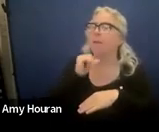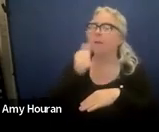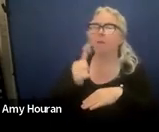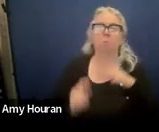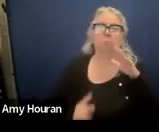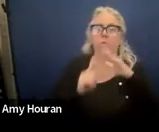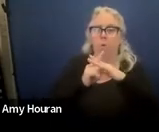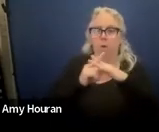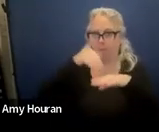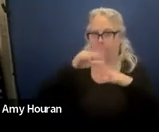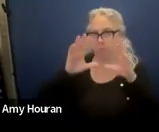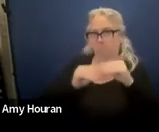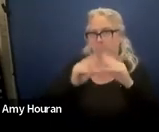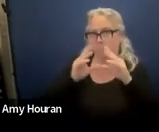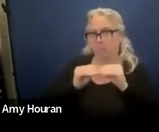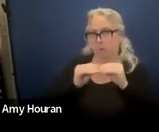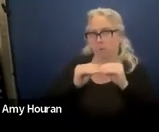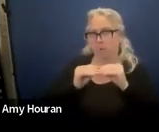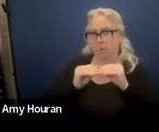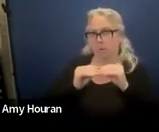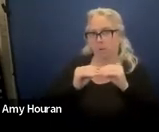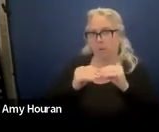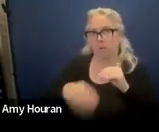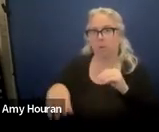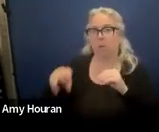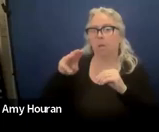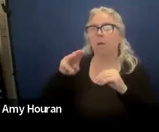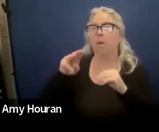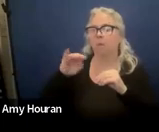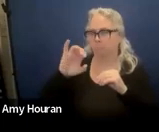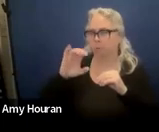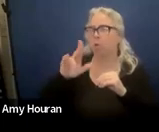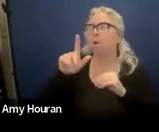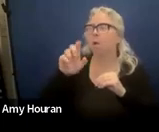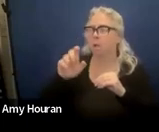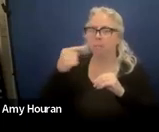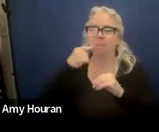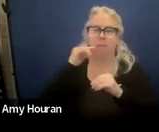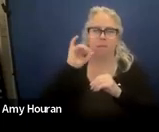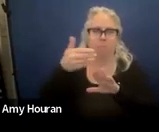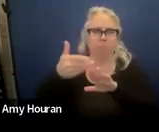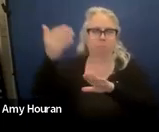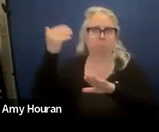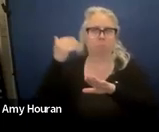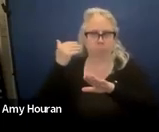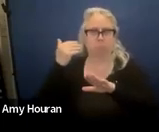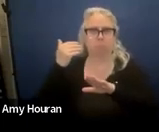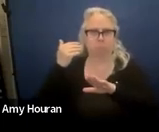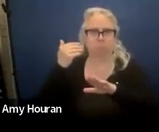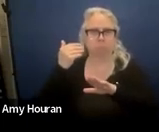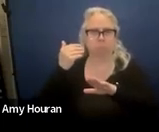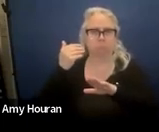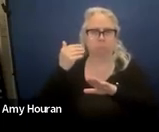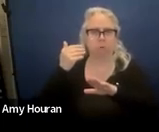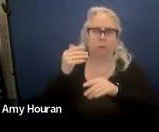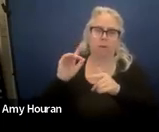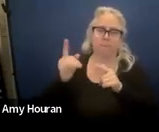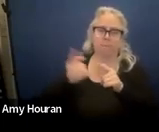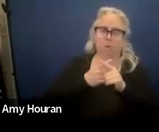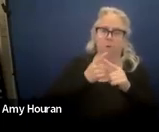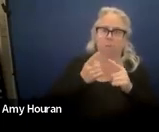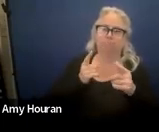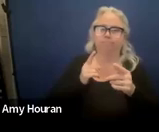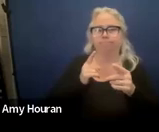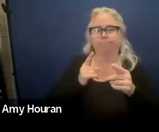the meeting so um michelle i do think that that was the previous thought that it was initial consent but upon